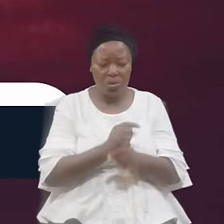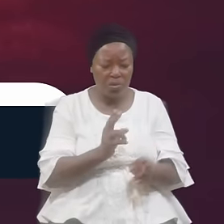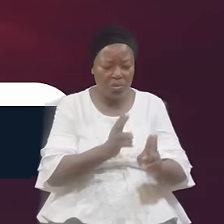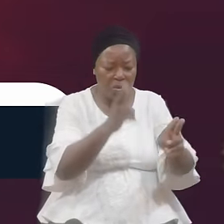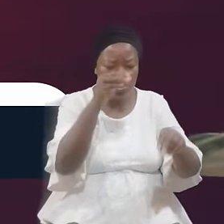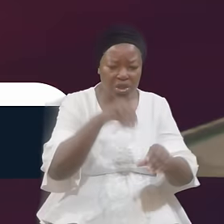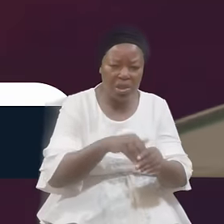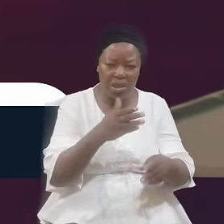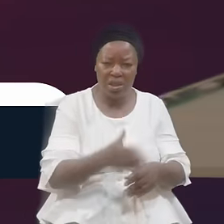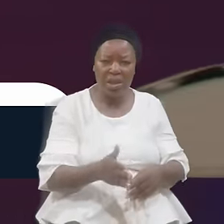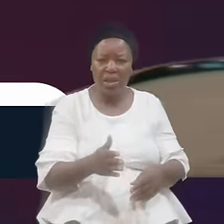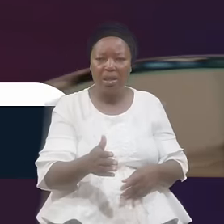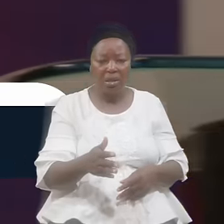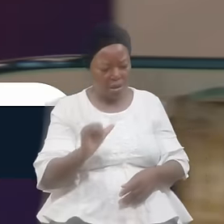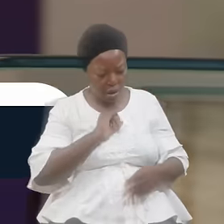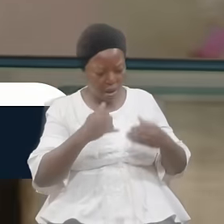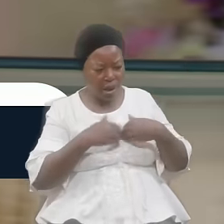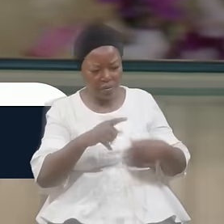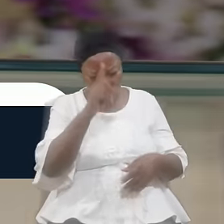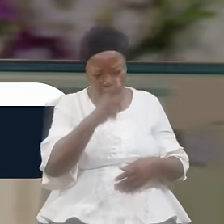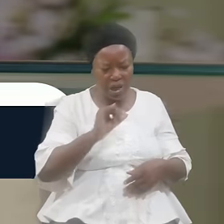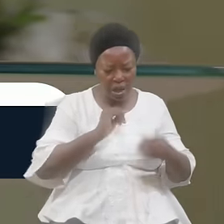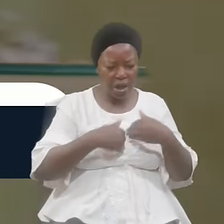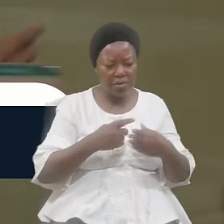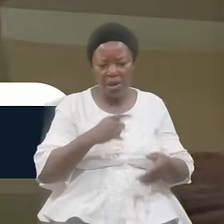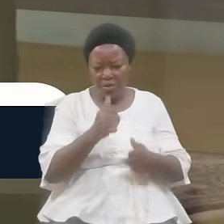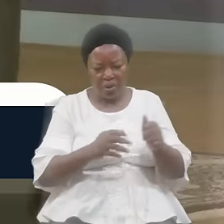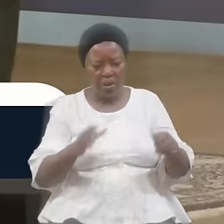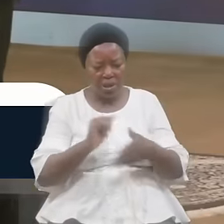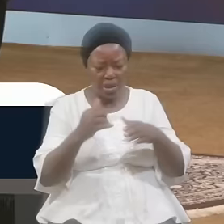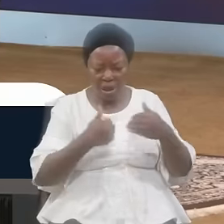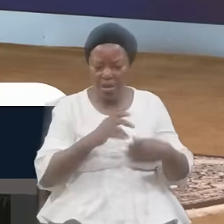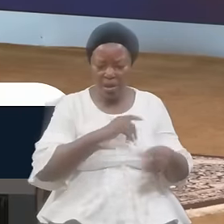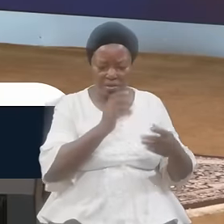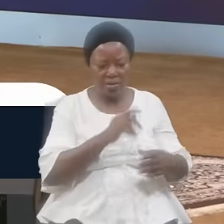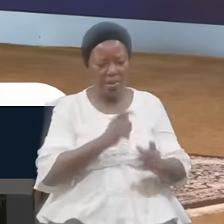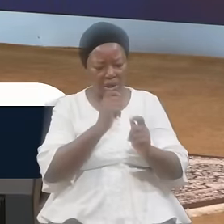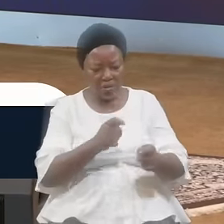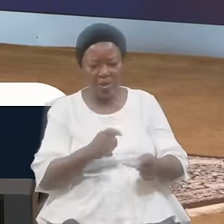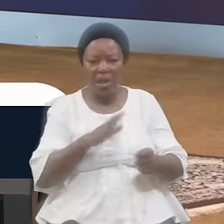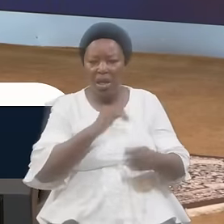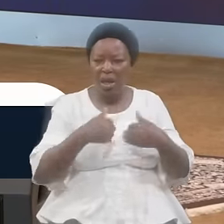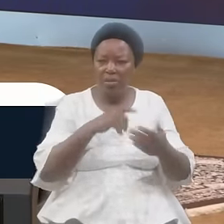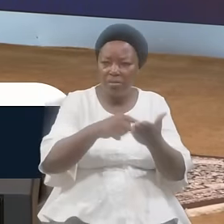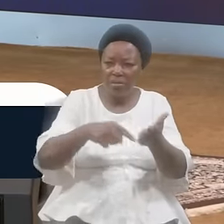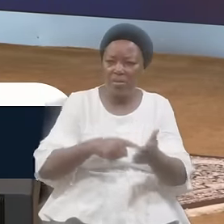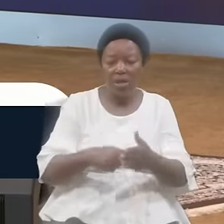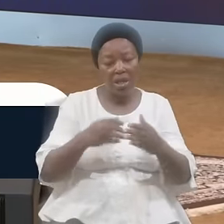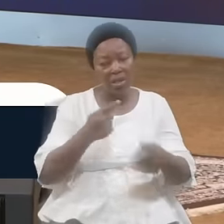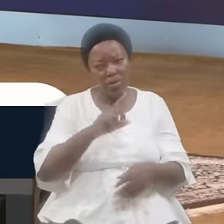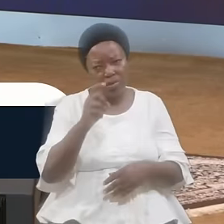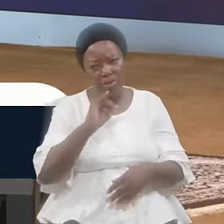I Have The Talent I Have The Gift I Have This I Have That Have You Been Chosen